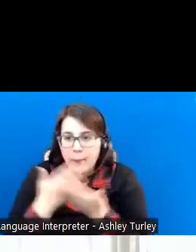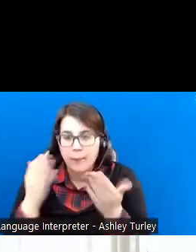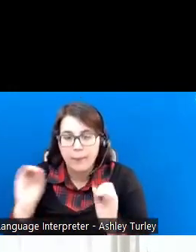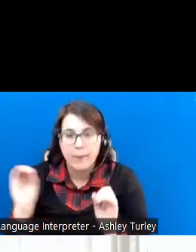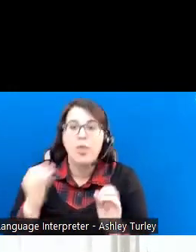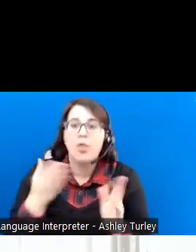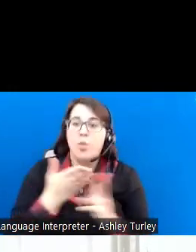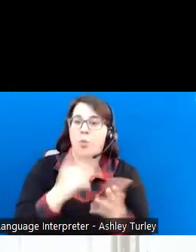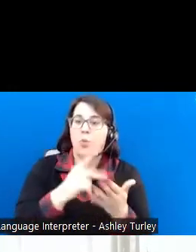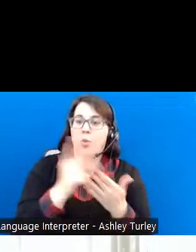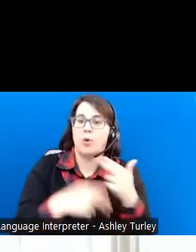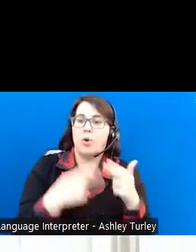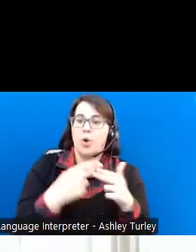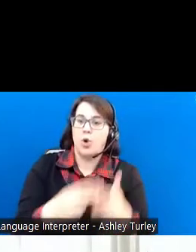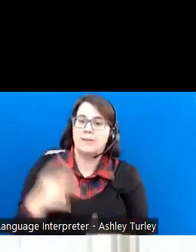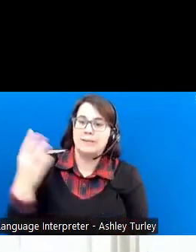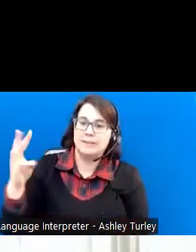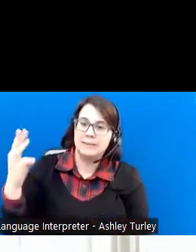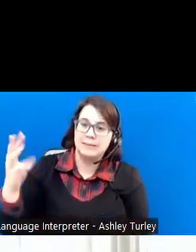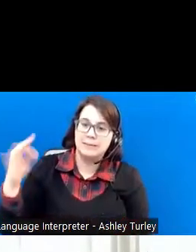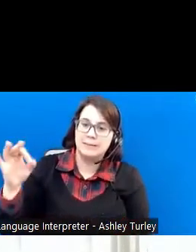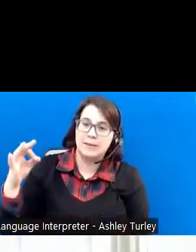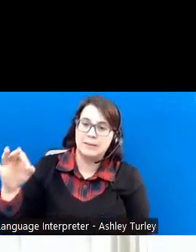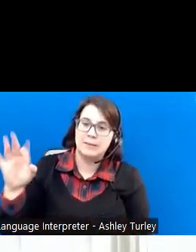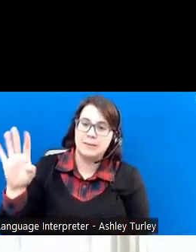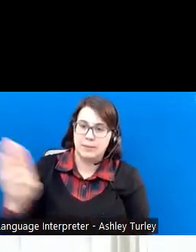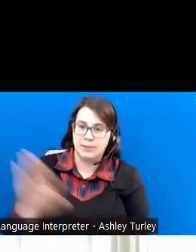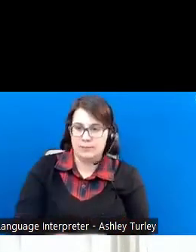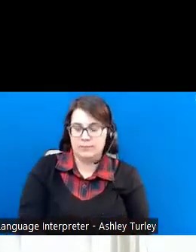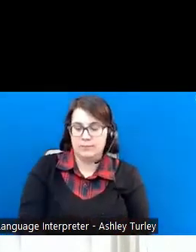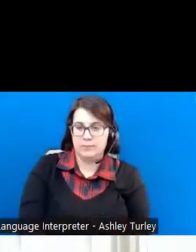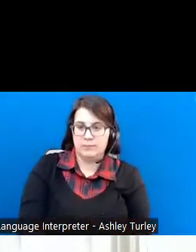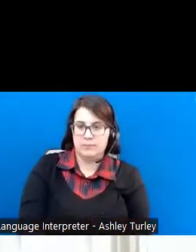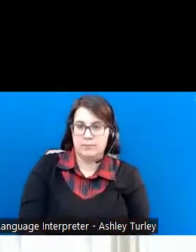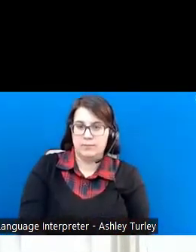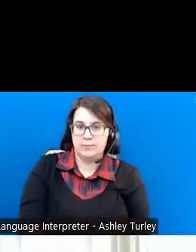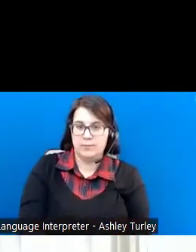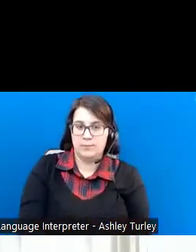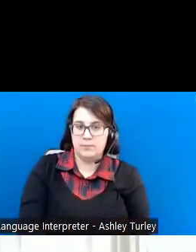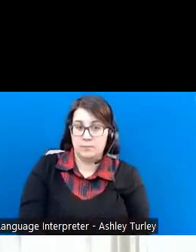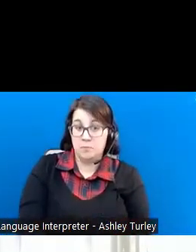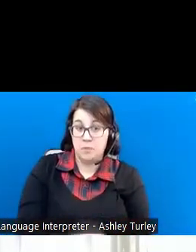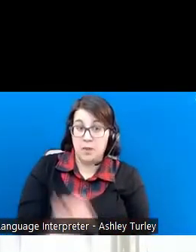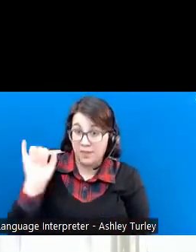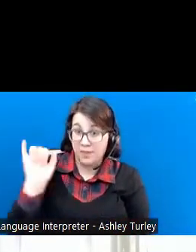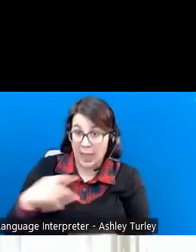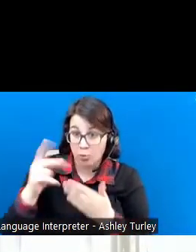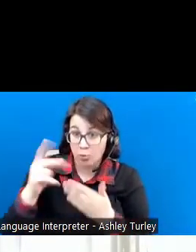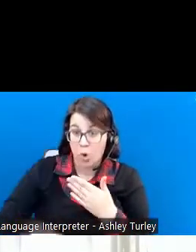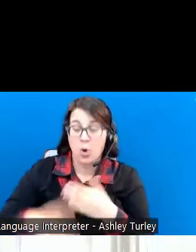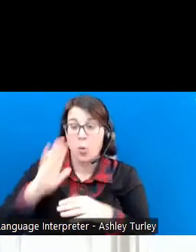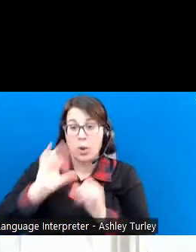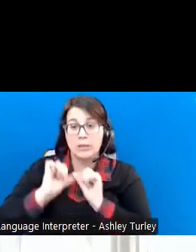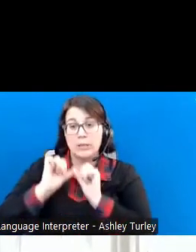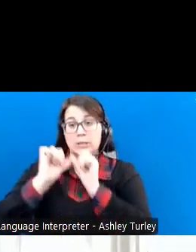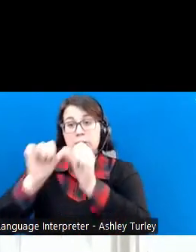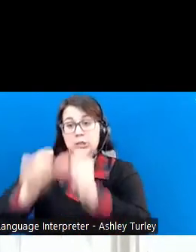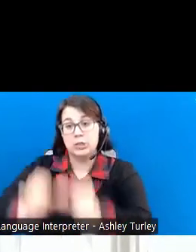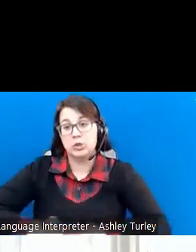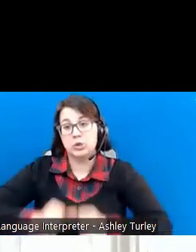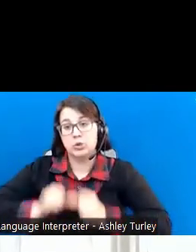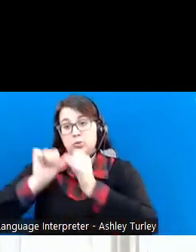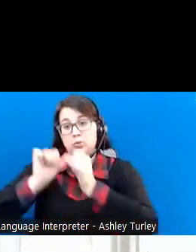called 1619B. And this program can continue year after year,